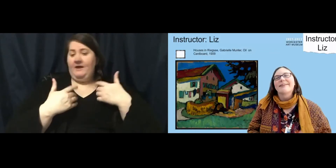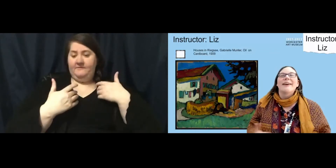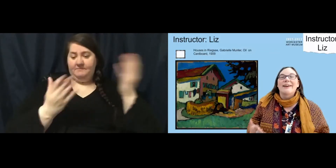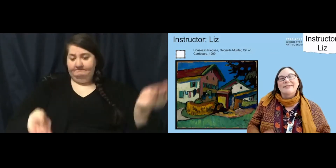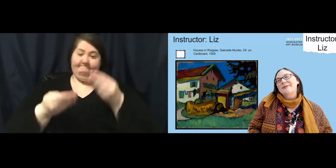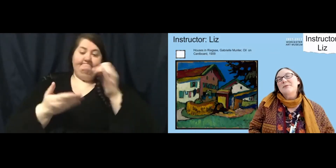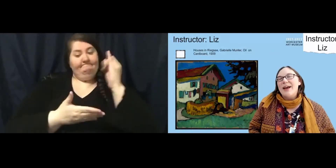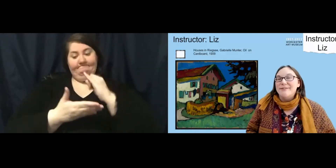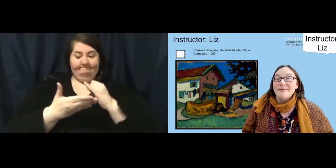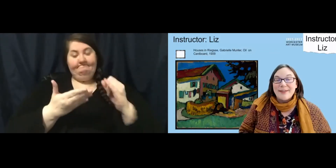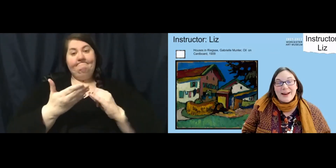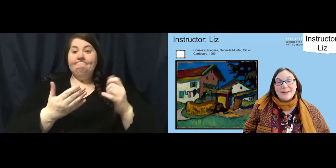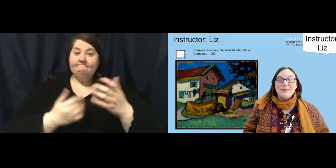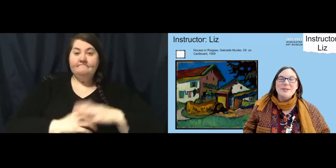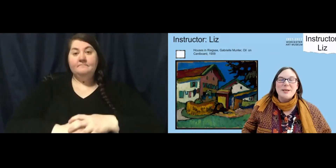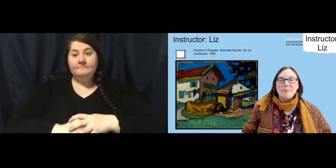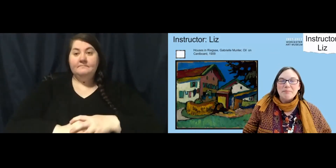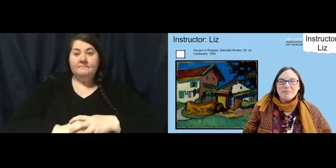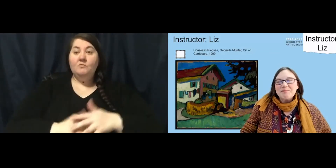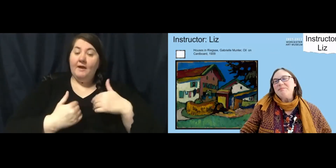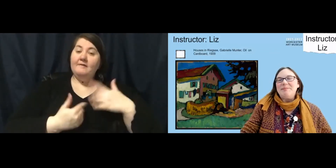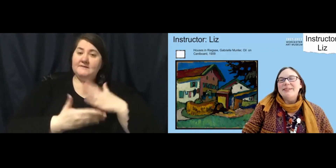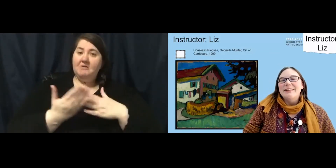And we have some of that at the museum.